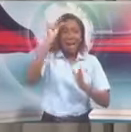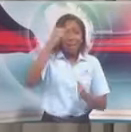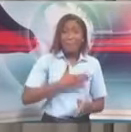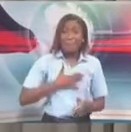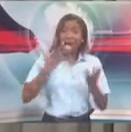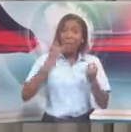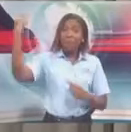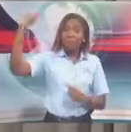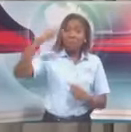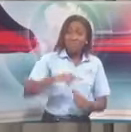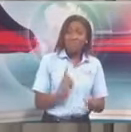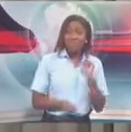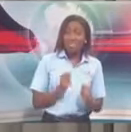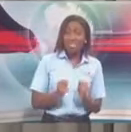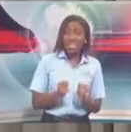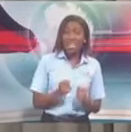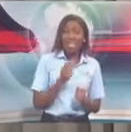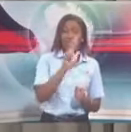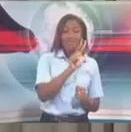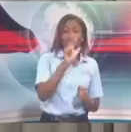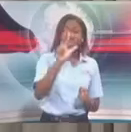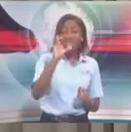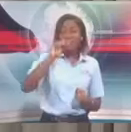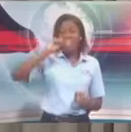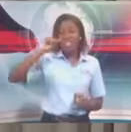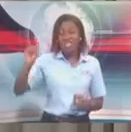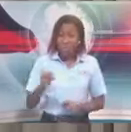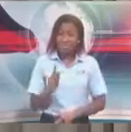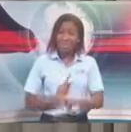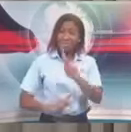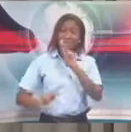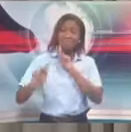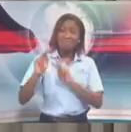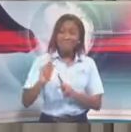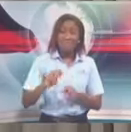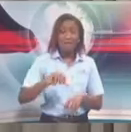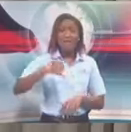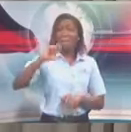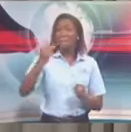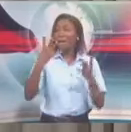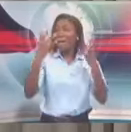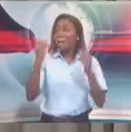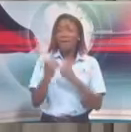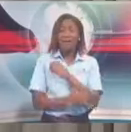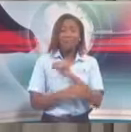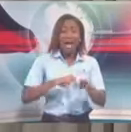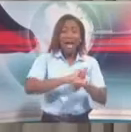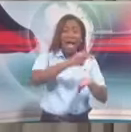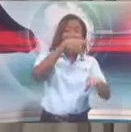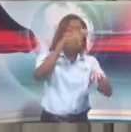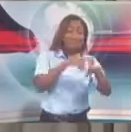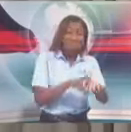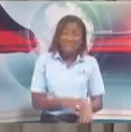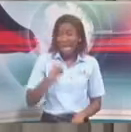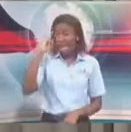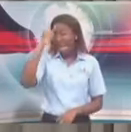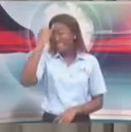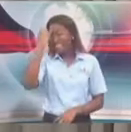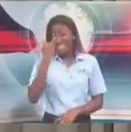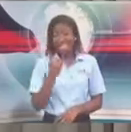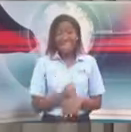persons with Trinidad and Tobago passports. I continue to get requests from Ireland, from Saudi Arabia, from India,